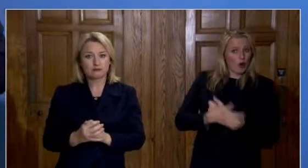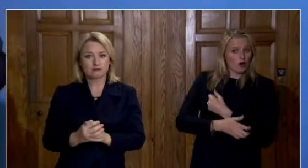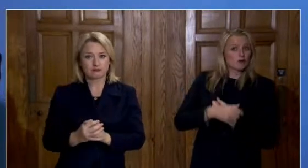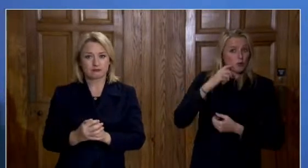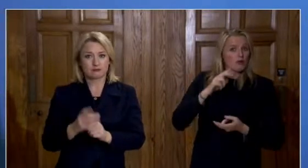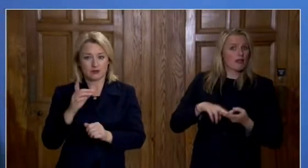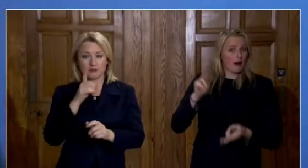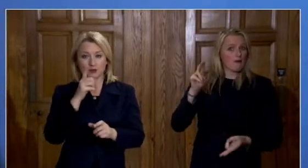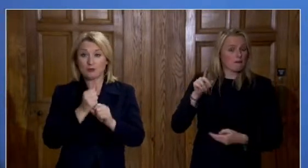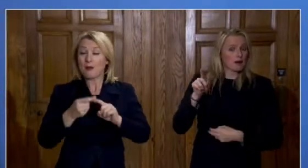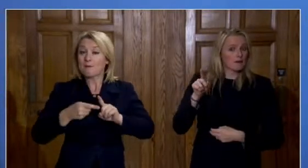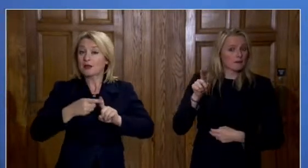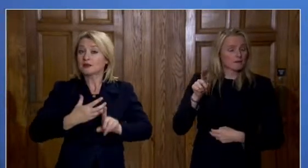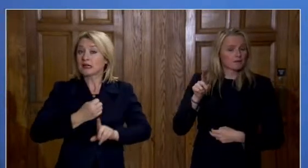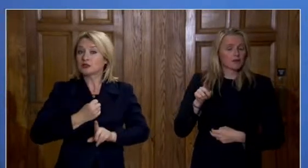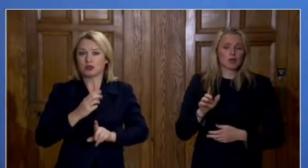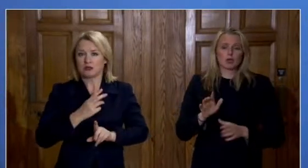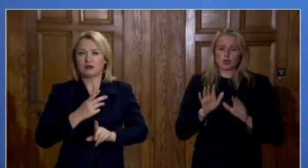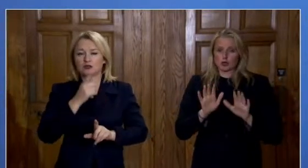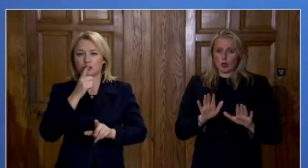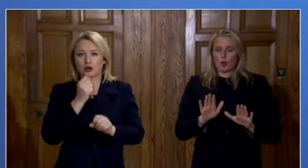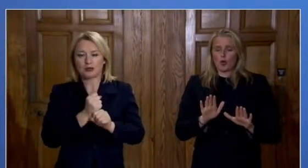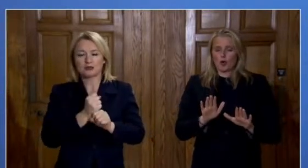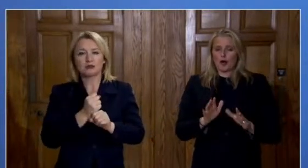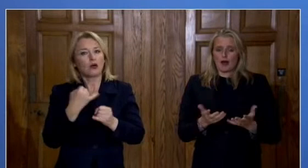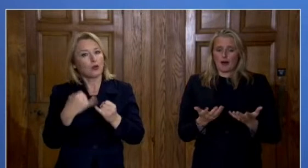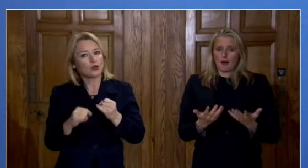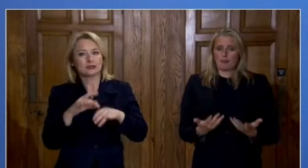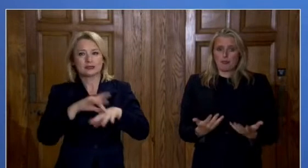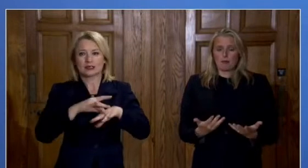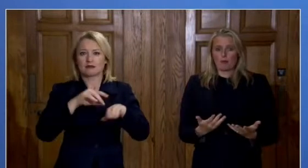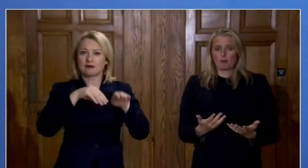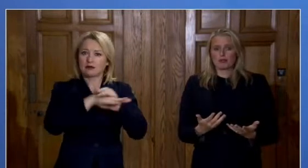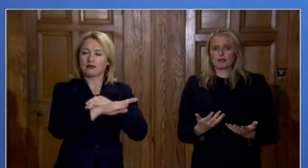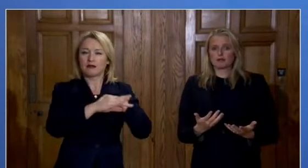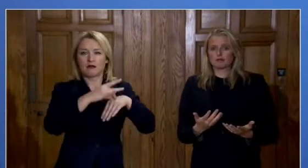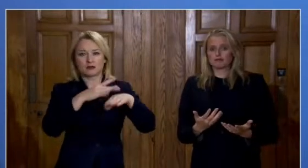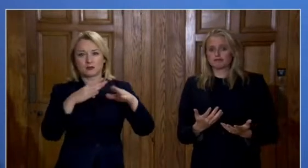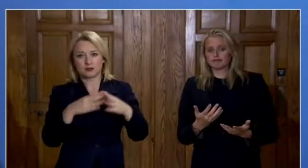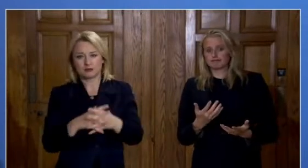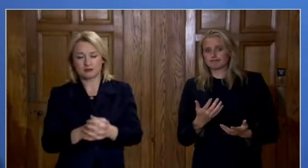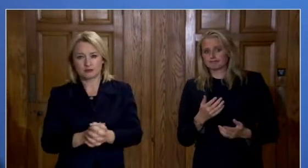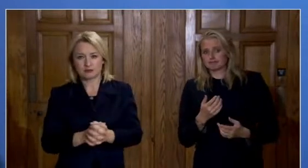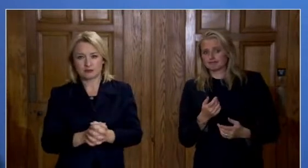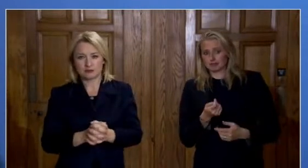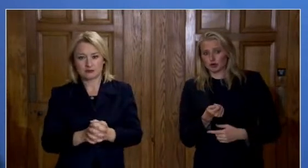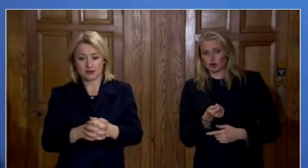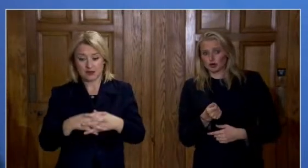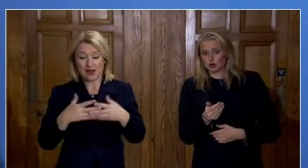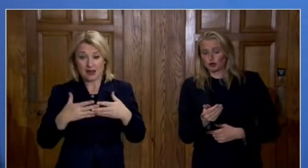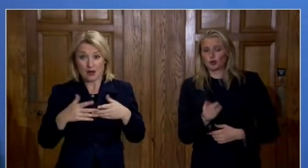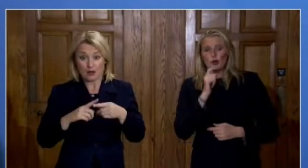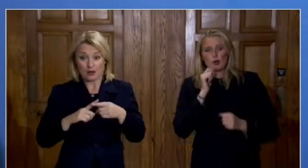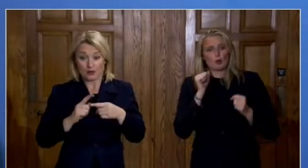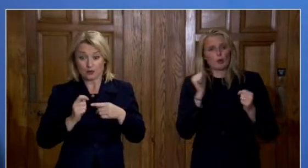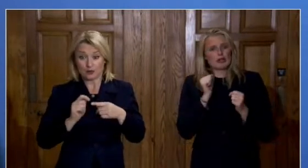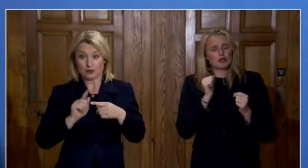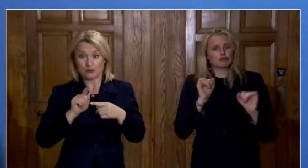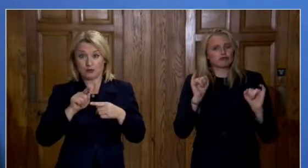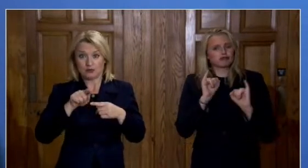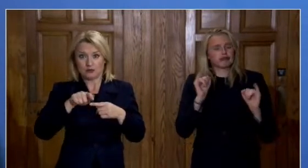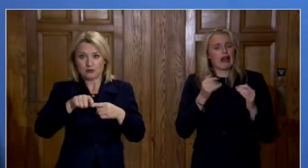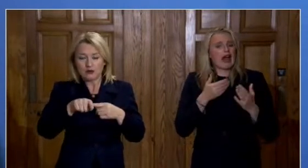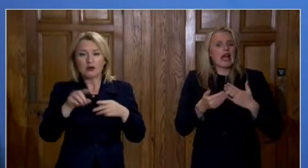with the fact that we are still months away from our normal winter pressures. Looking at the data,